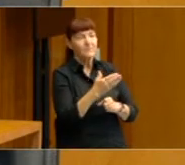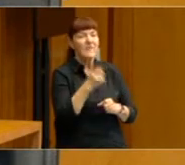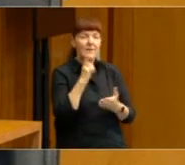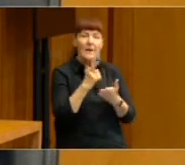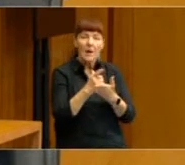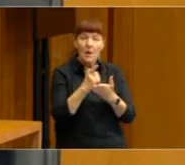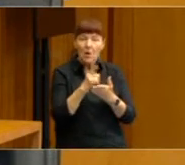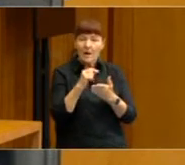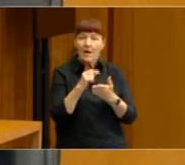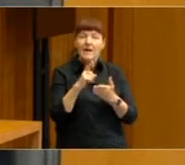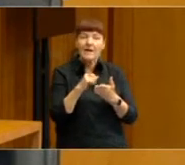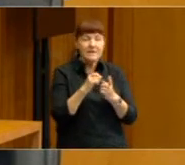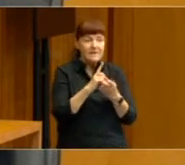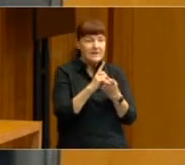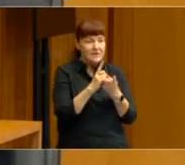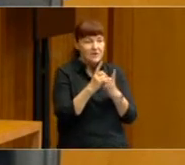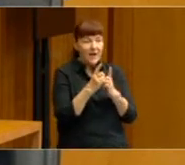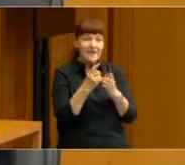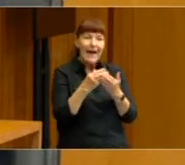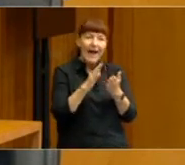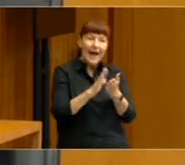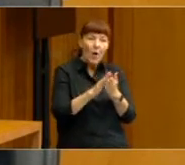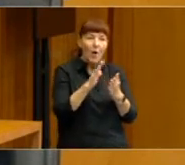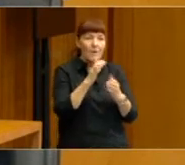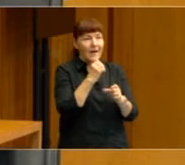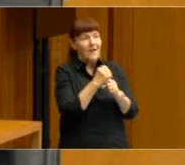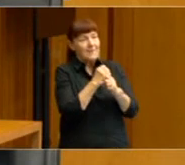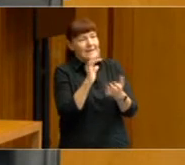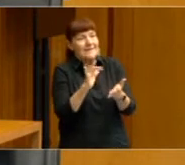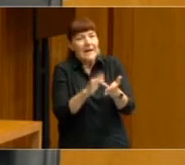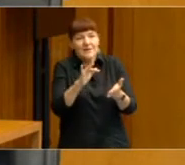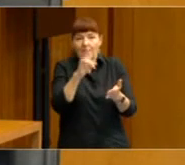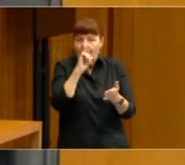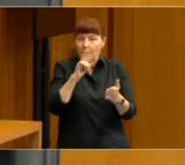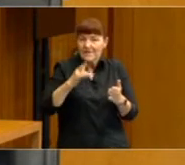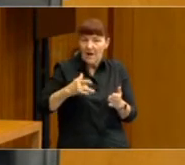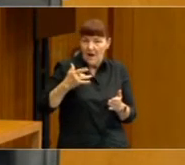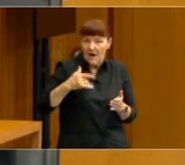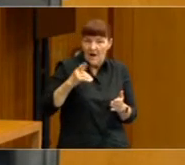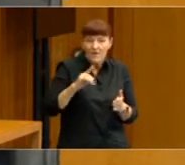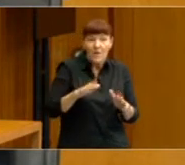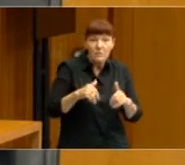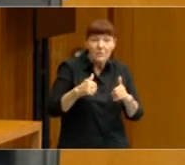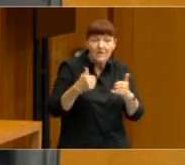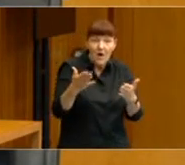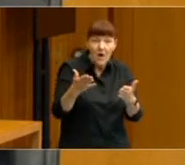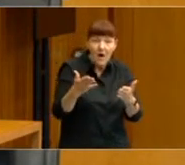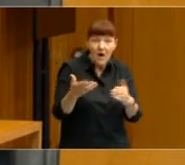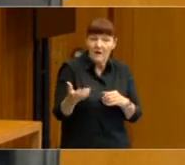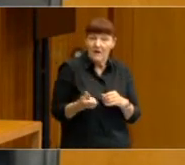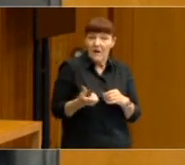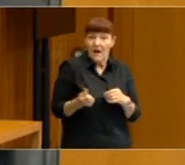the creep of government into people's lives, in terms of what they do and the benefits they provide. And then when those benefits are all met,